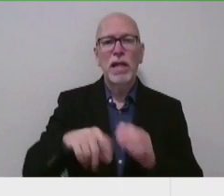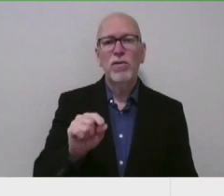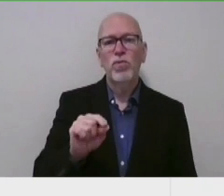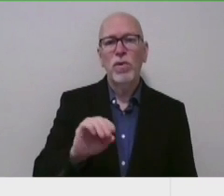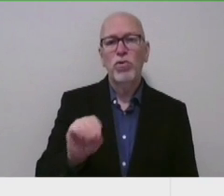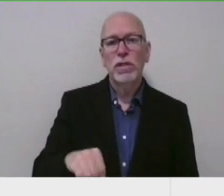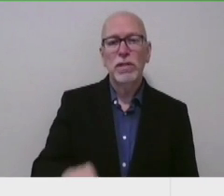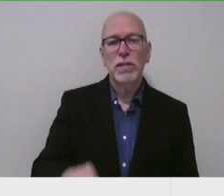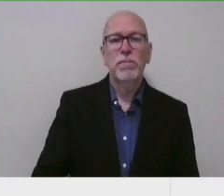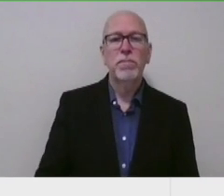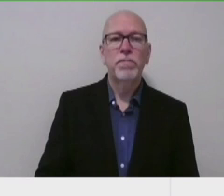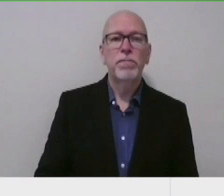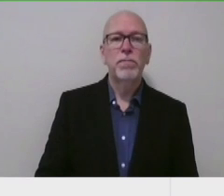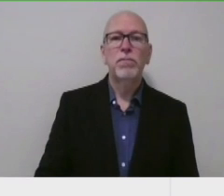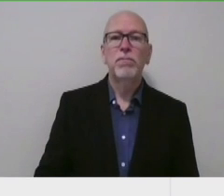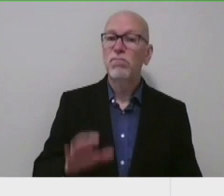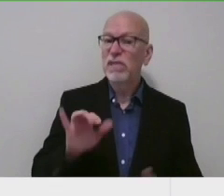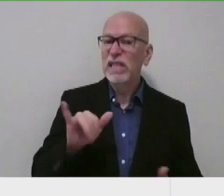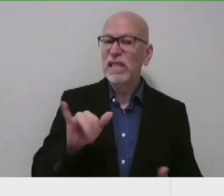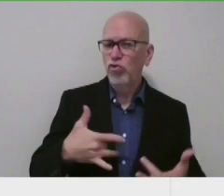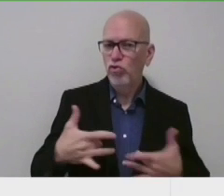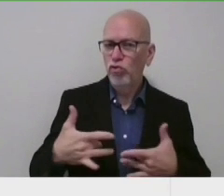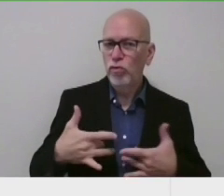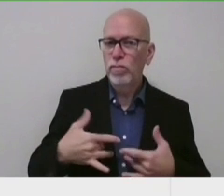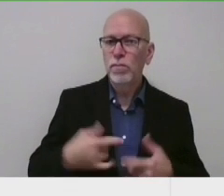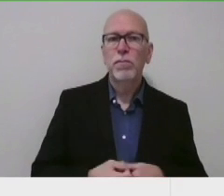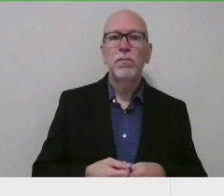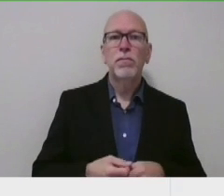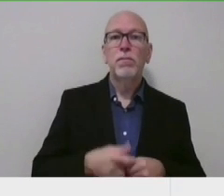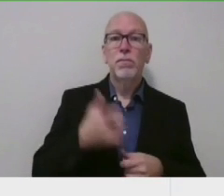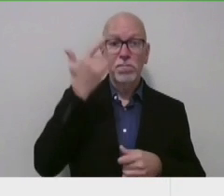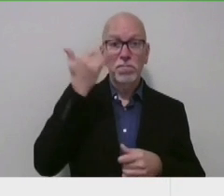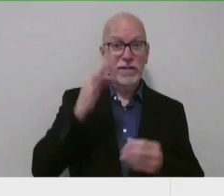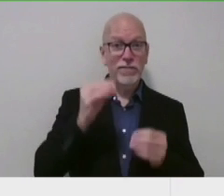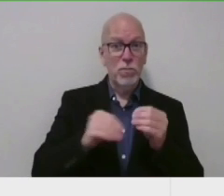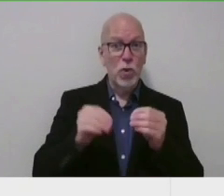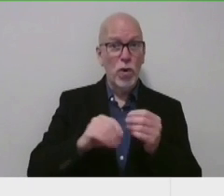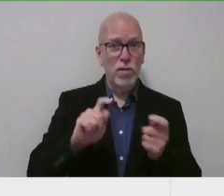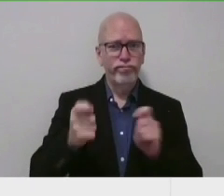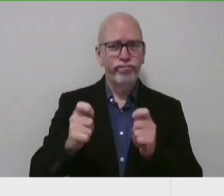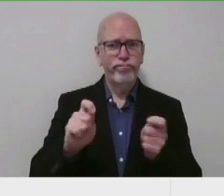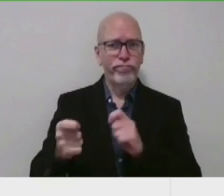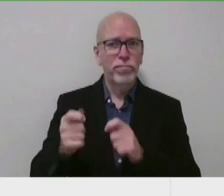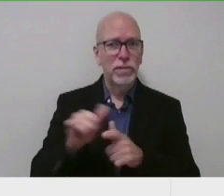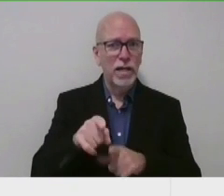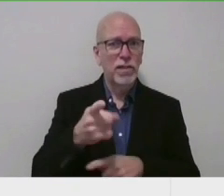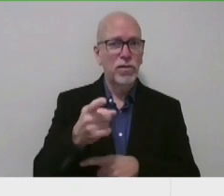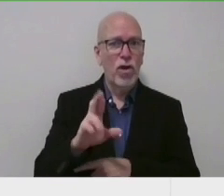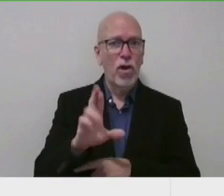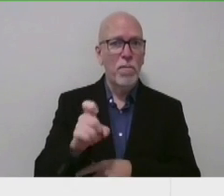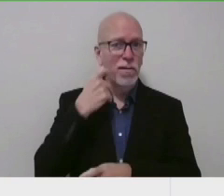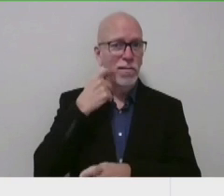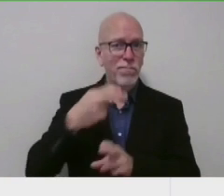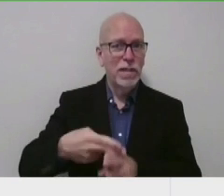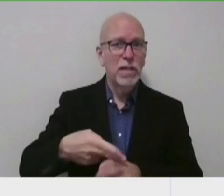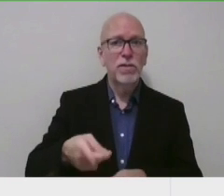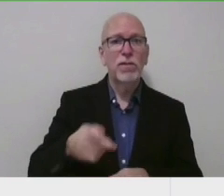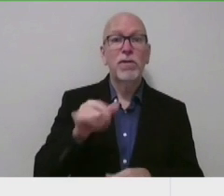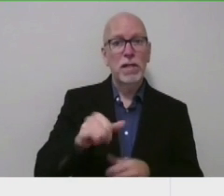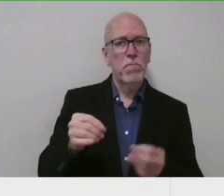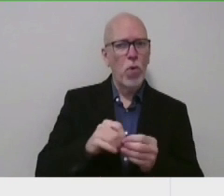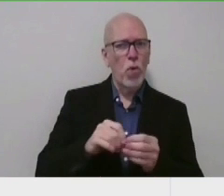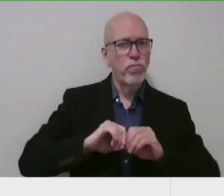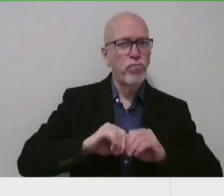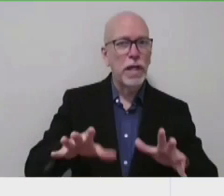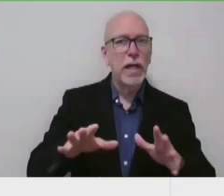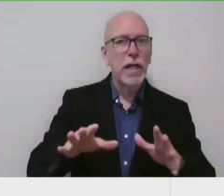This is concerning because of the increase in variants that Dr. Box mentioned. These variants have been shown to be more infectious and may cause more